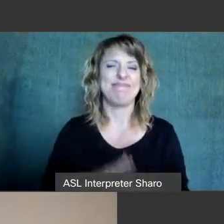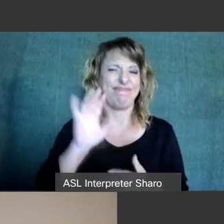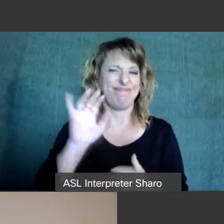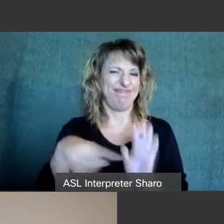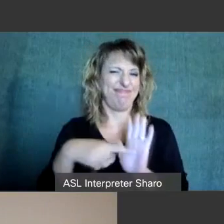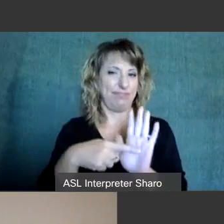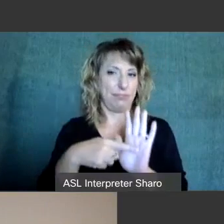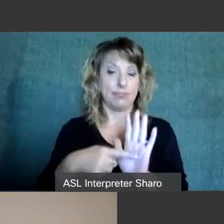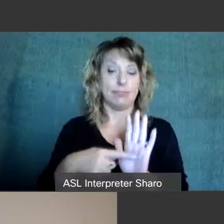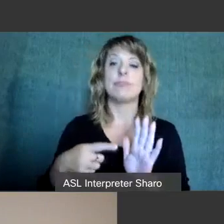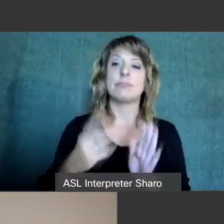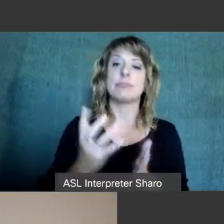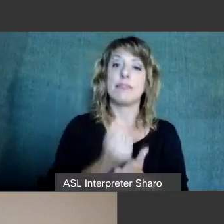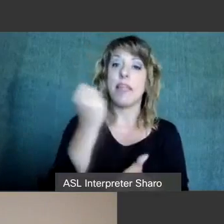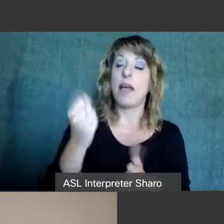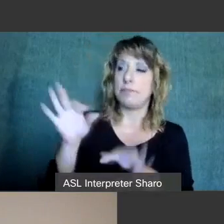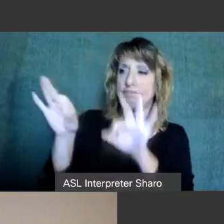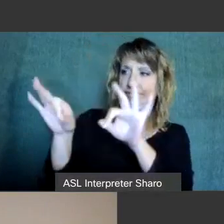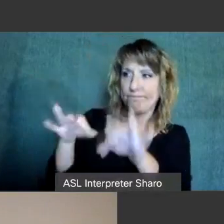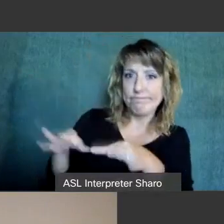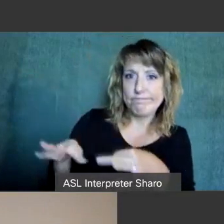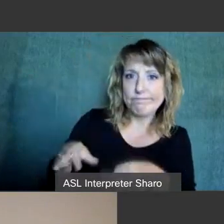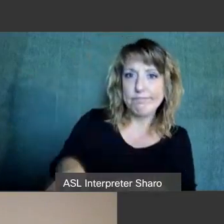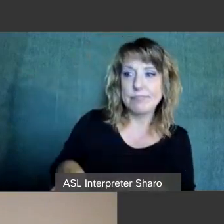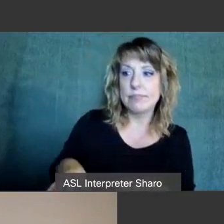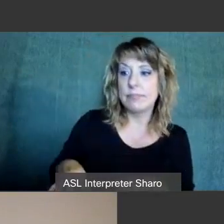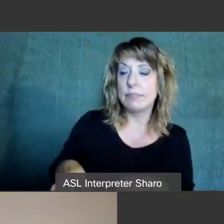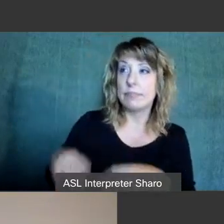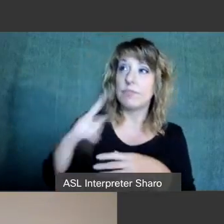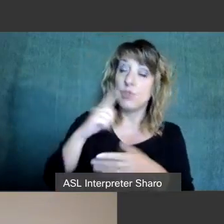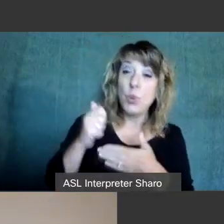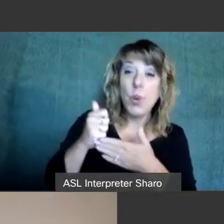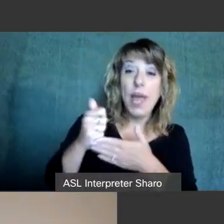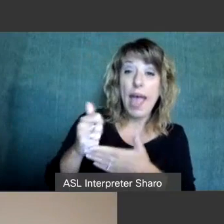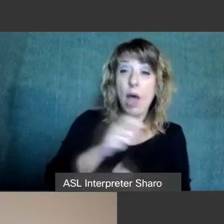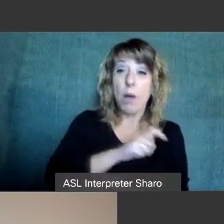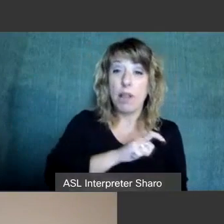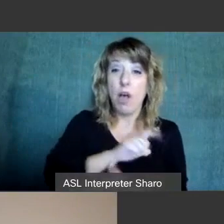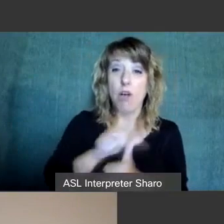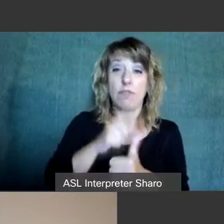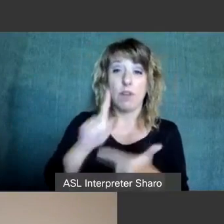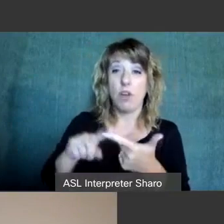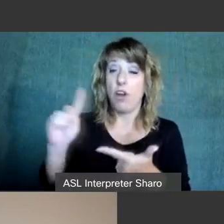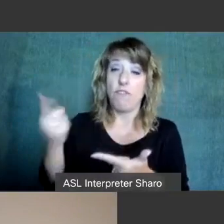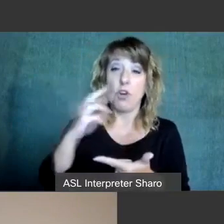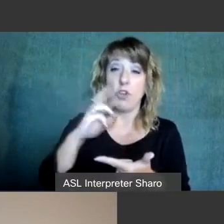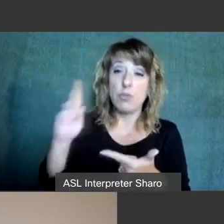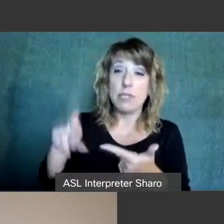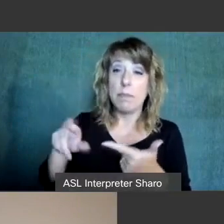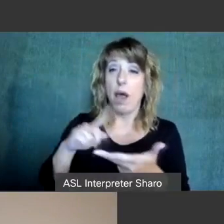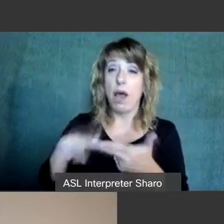explain to people how assisting law enforcement, first responders, probation officers